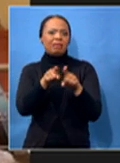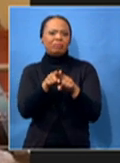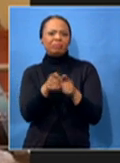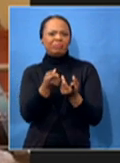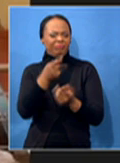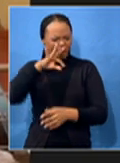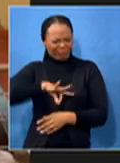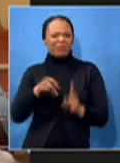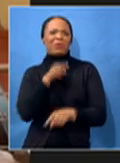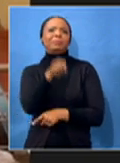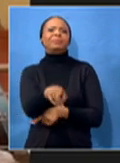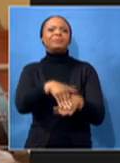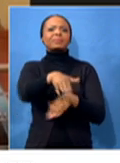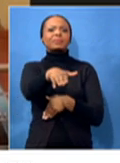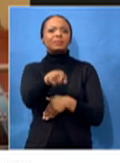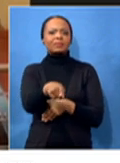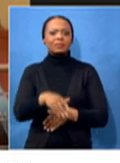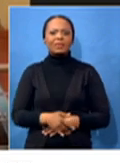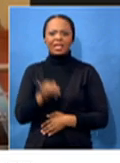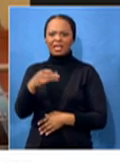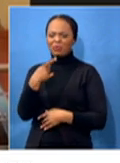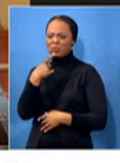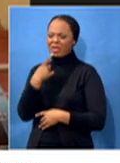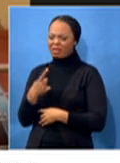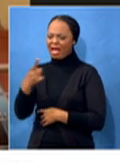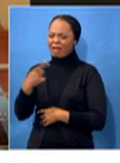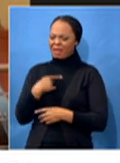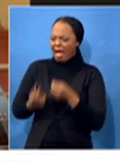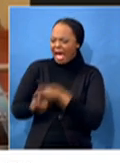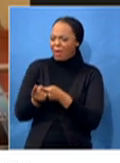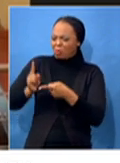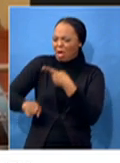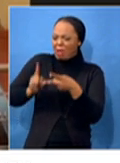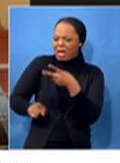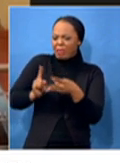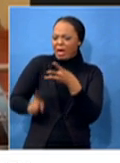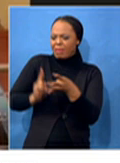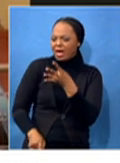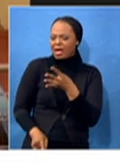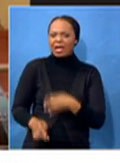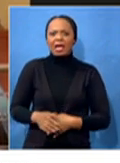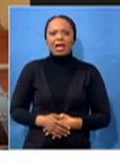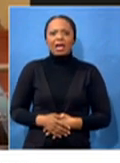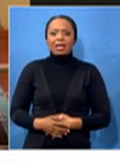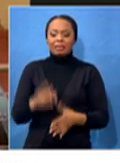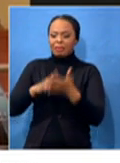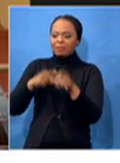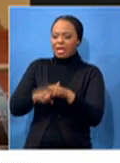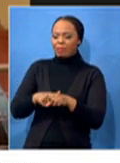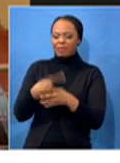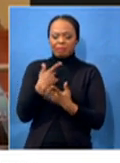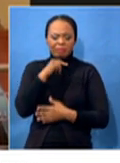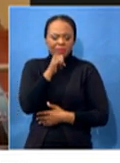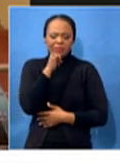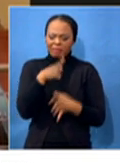talking about thinking of things that it happens to you, but you had no choice of swallowing them and stay because this